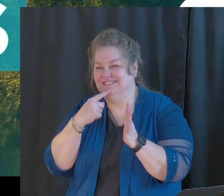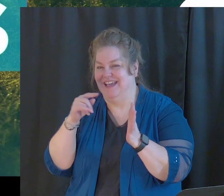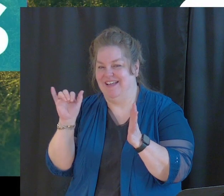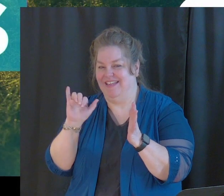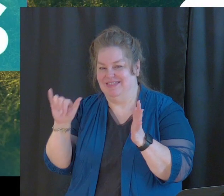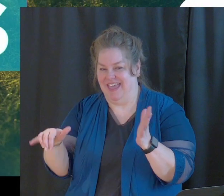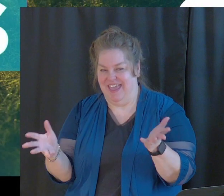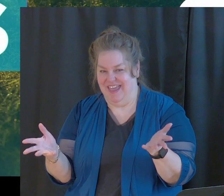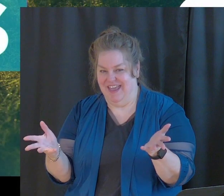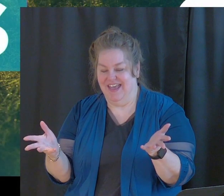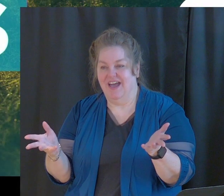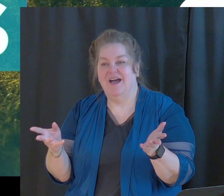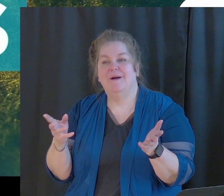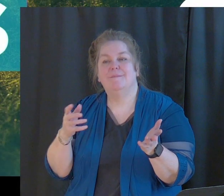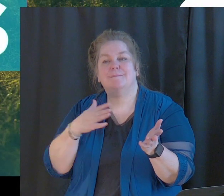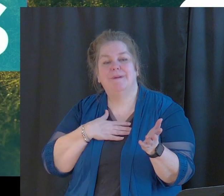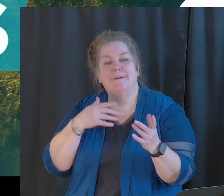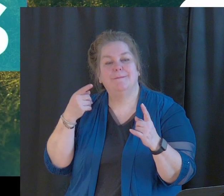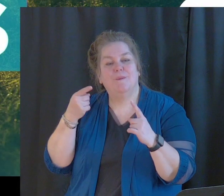That's I'm saying is